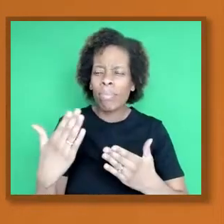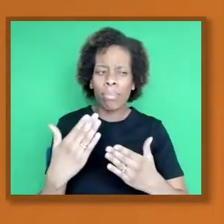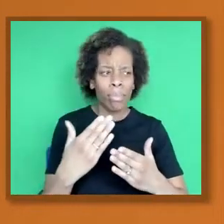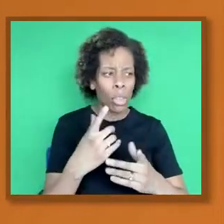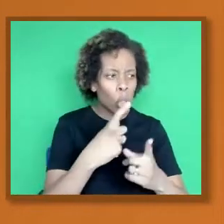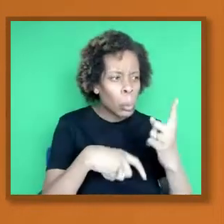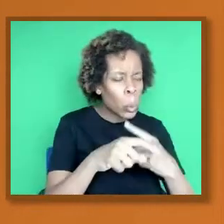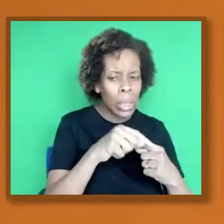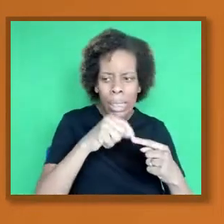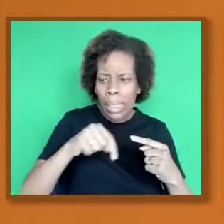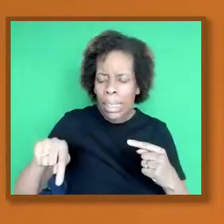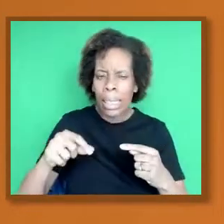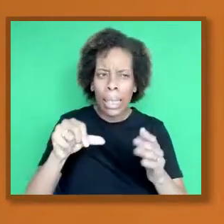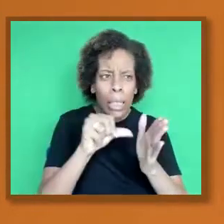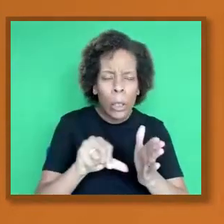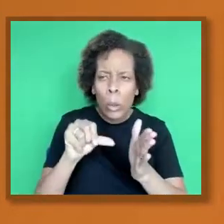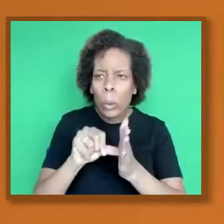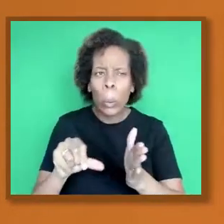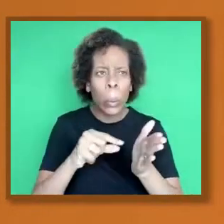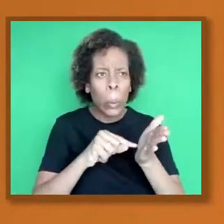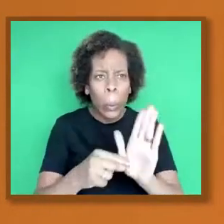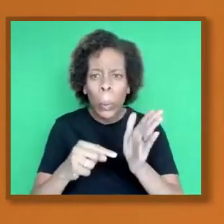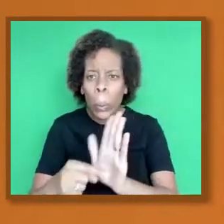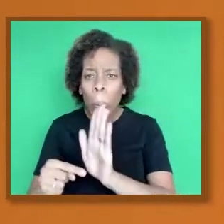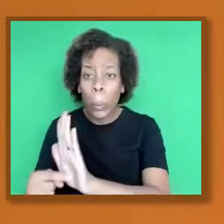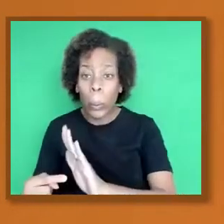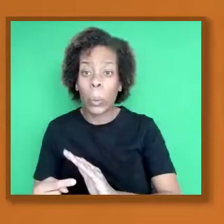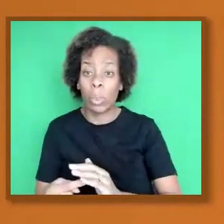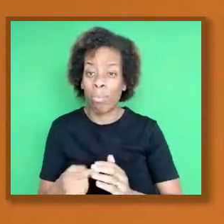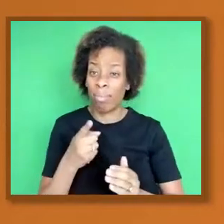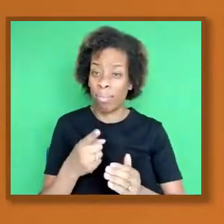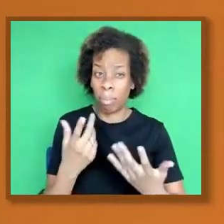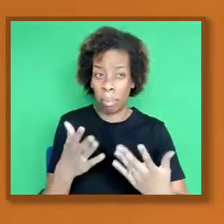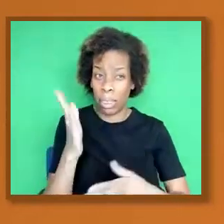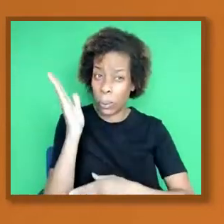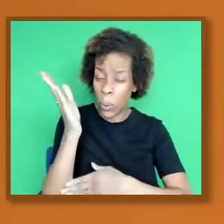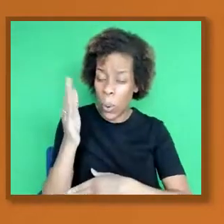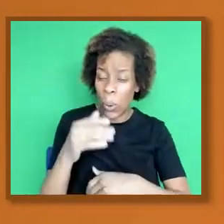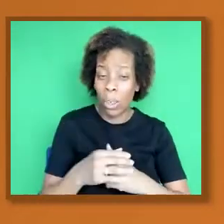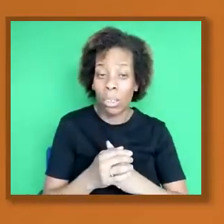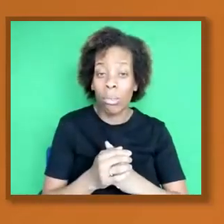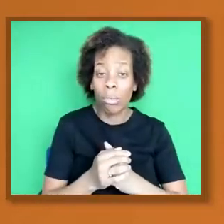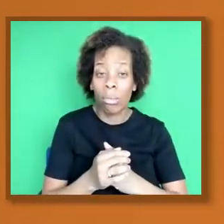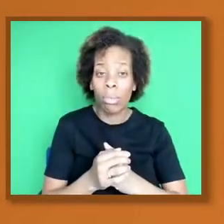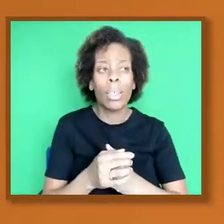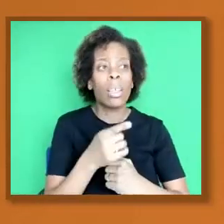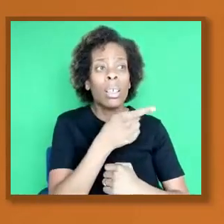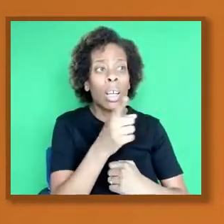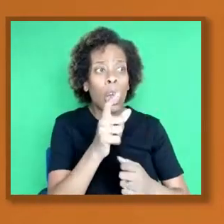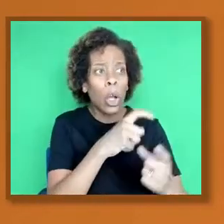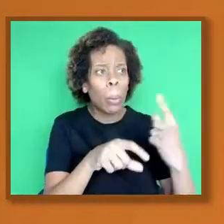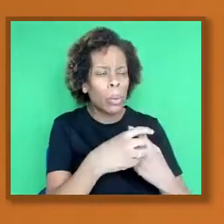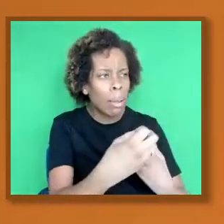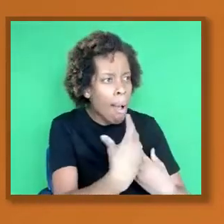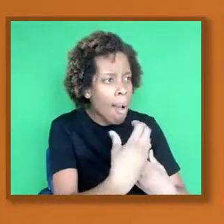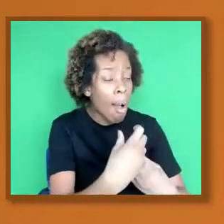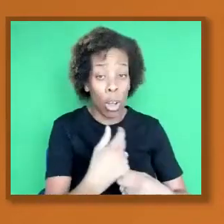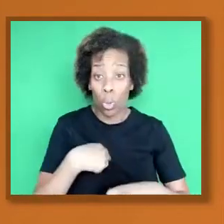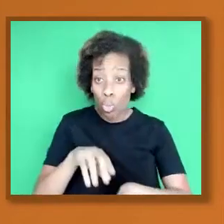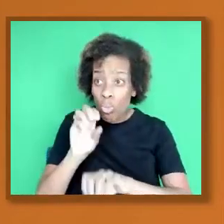a lot of the issues that people have expressed concerns about. And I think